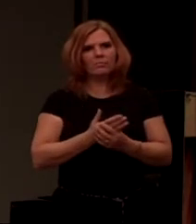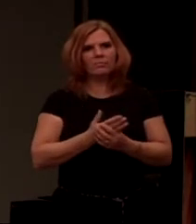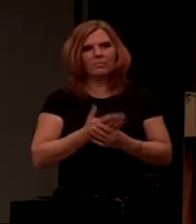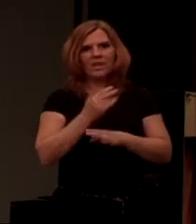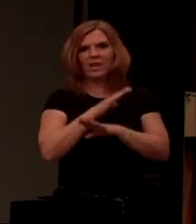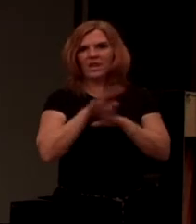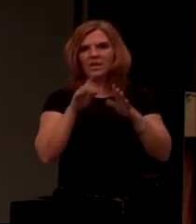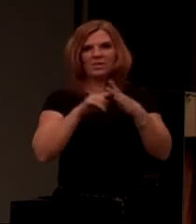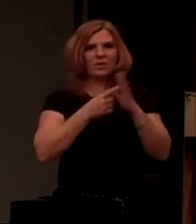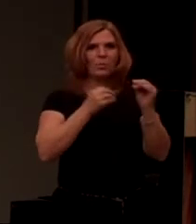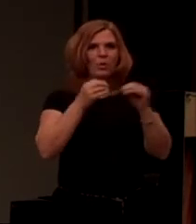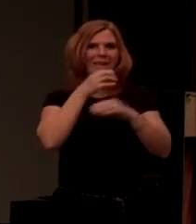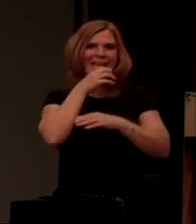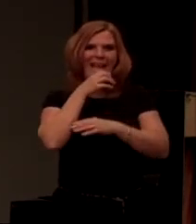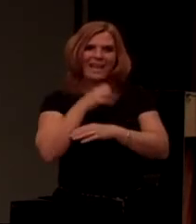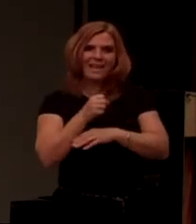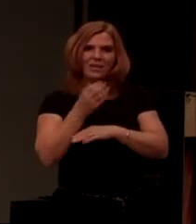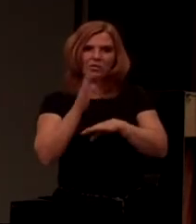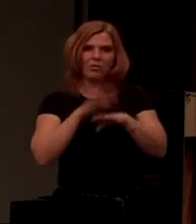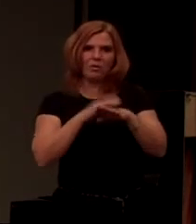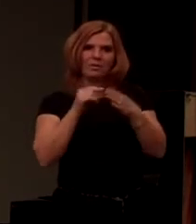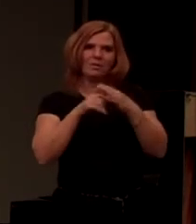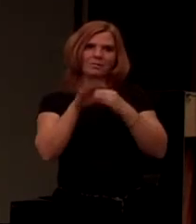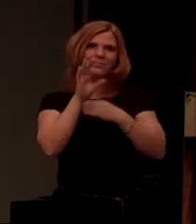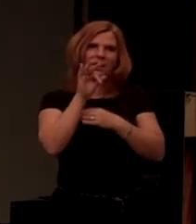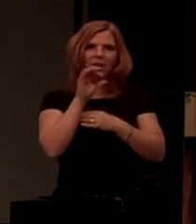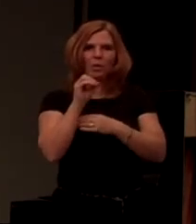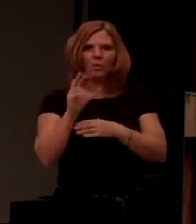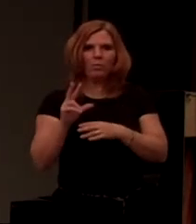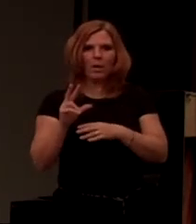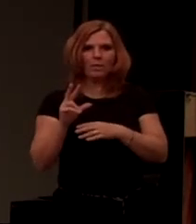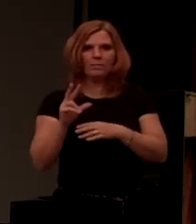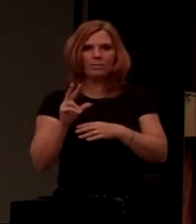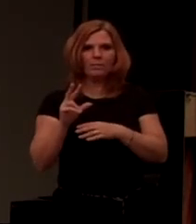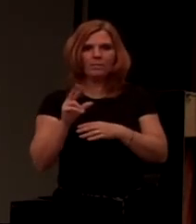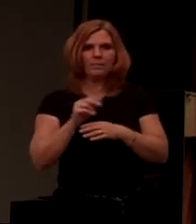They didn't start putting the H back on until about 1903.